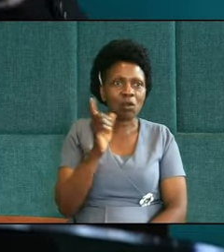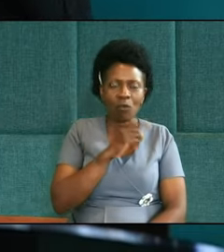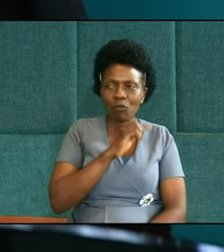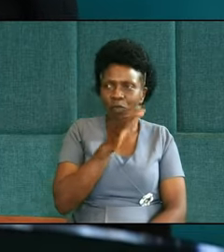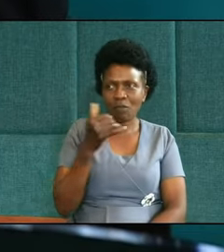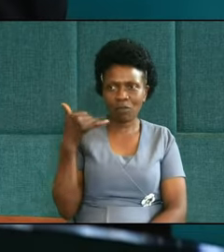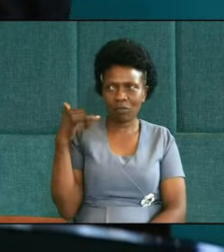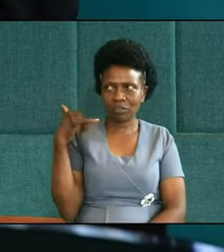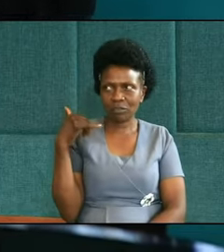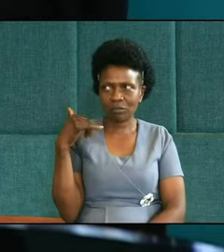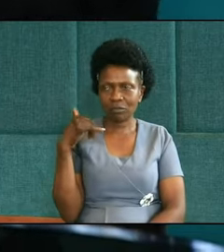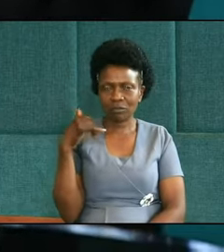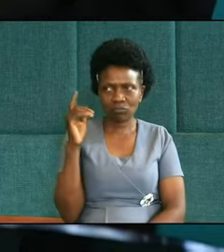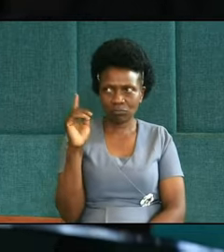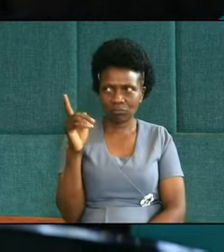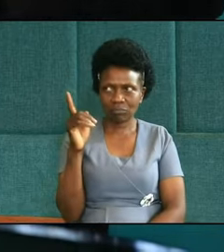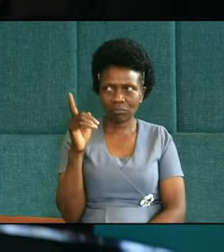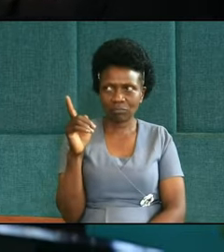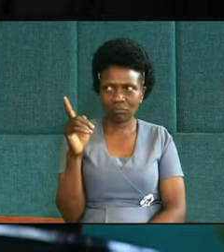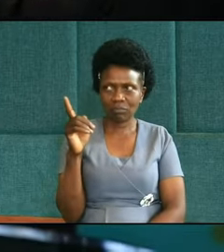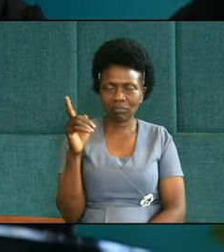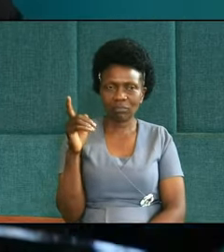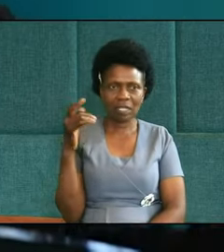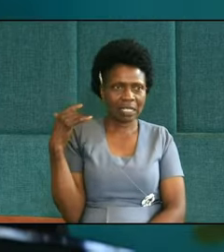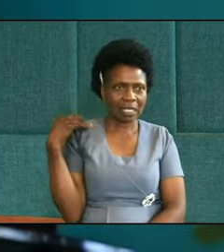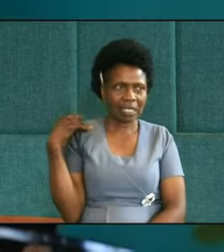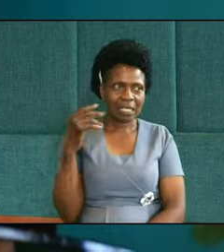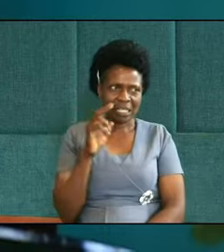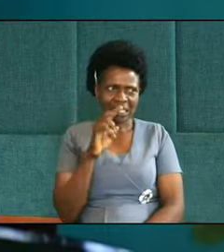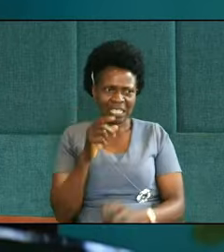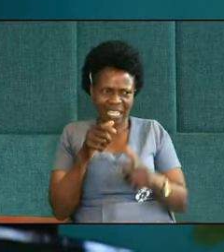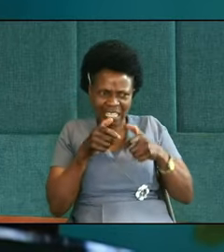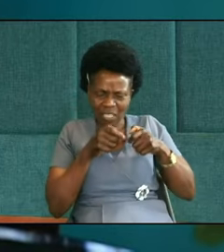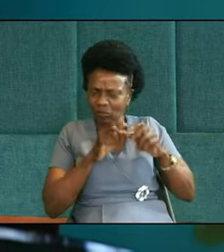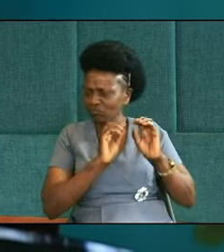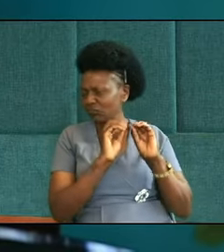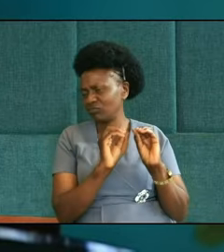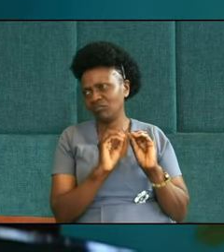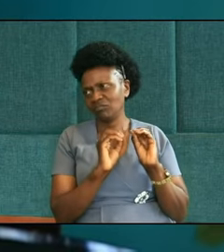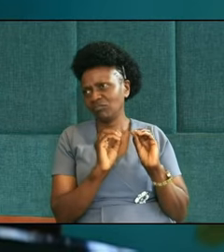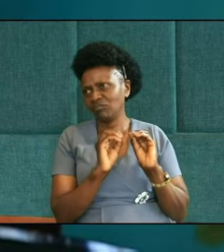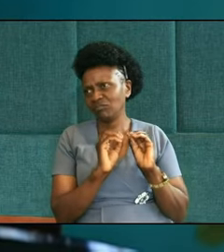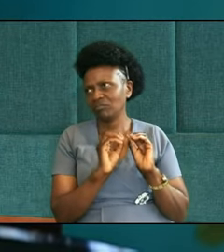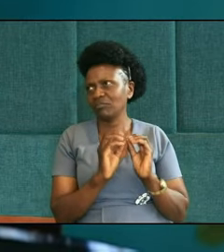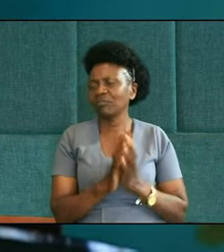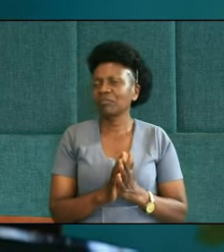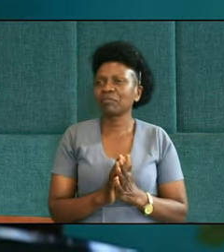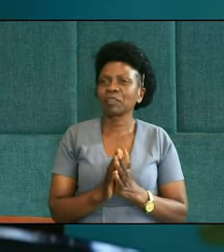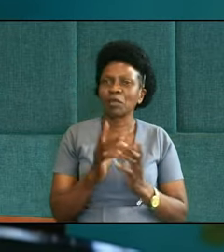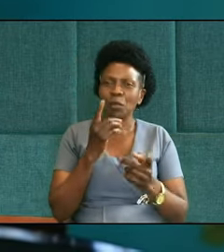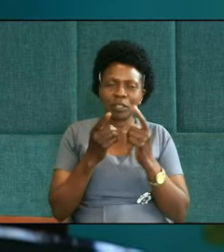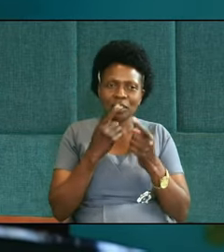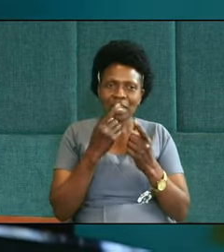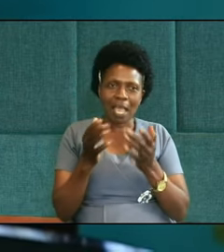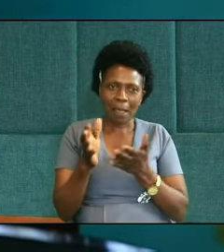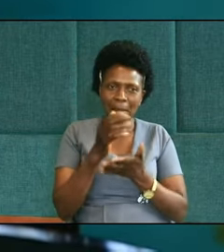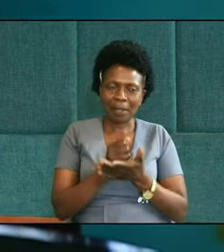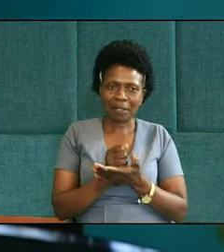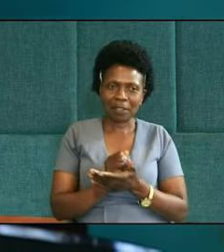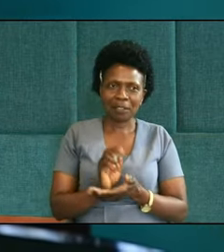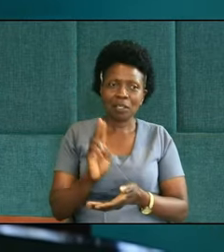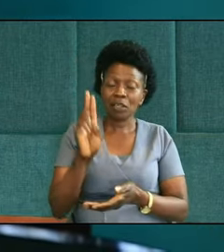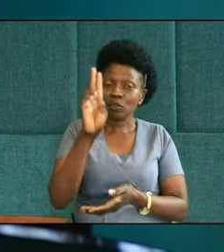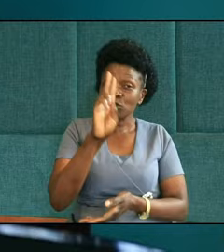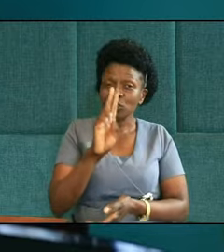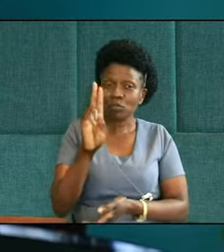can be not focused on the texts here, but rather on this text. What do you say? We want to spend time in the